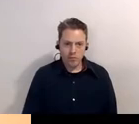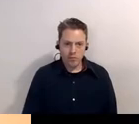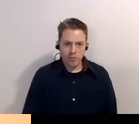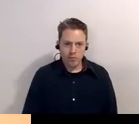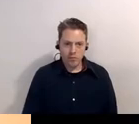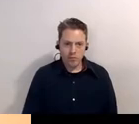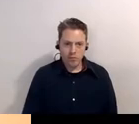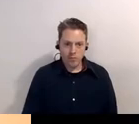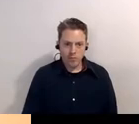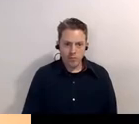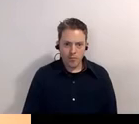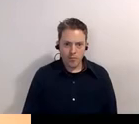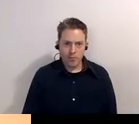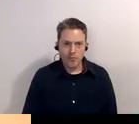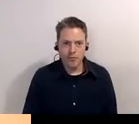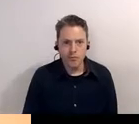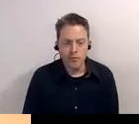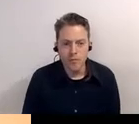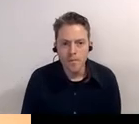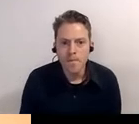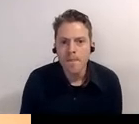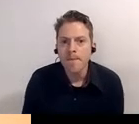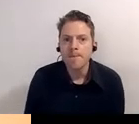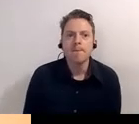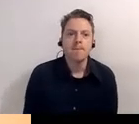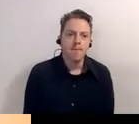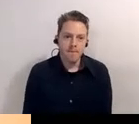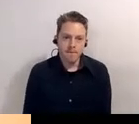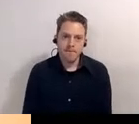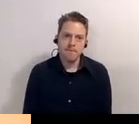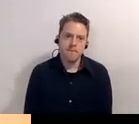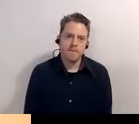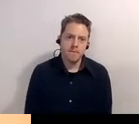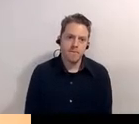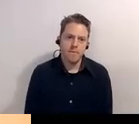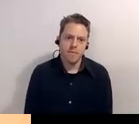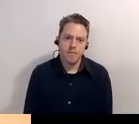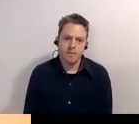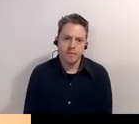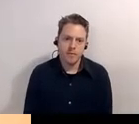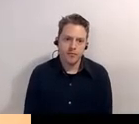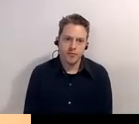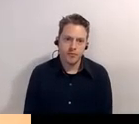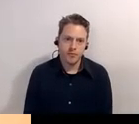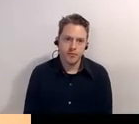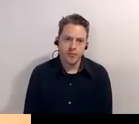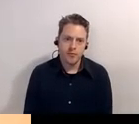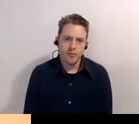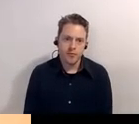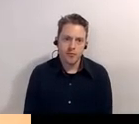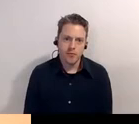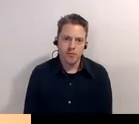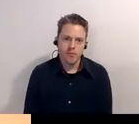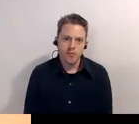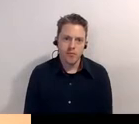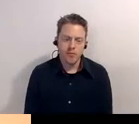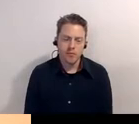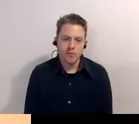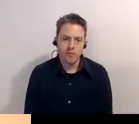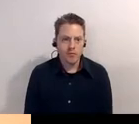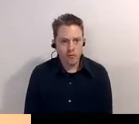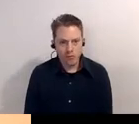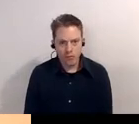into the old city high school the farmers market moved into the armory and the performance hall was set up uh down the road uh